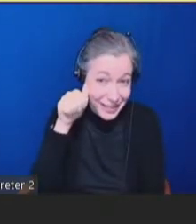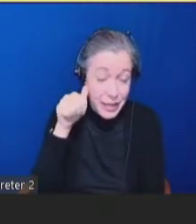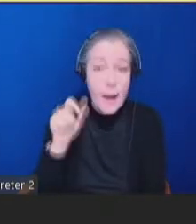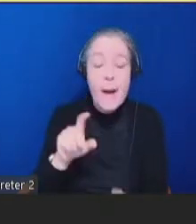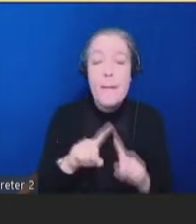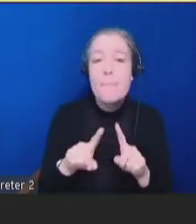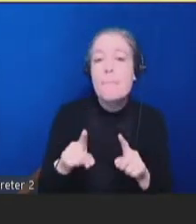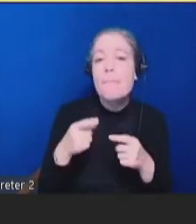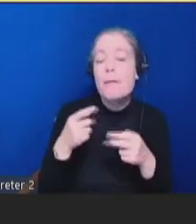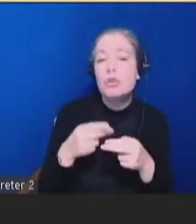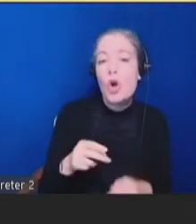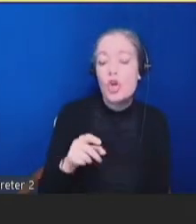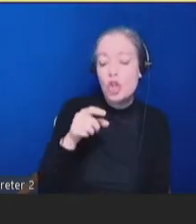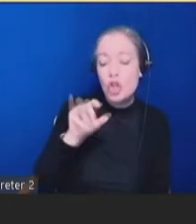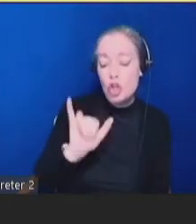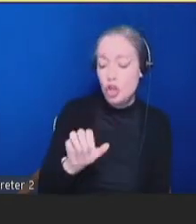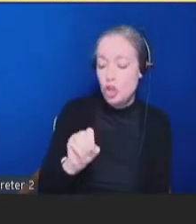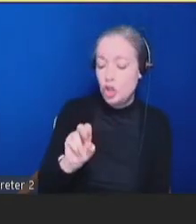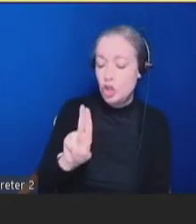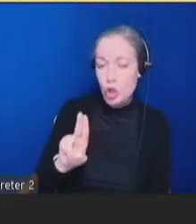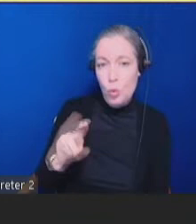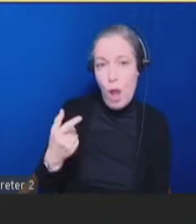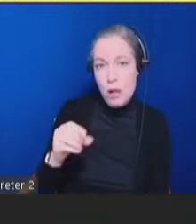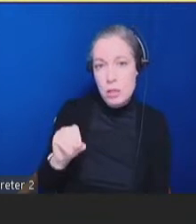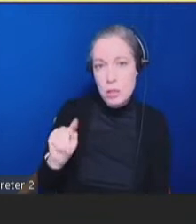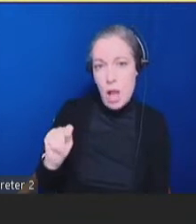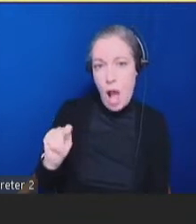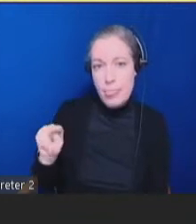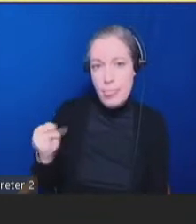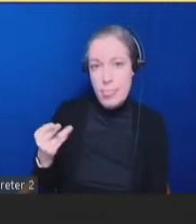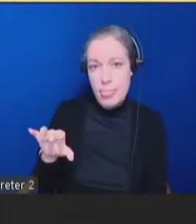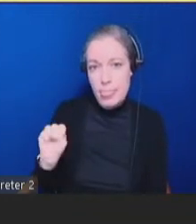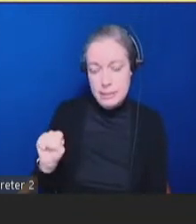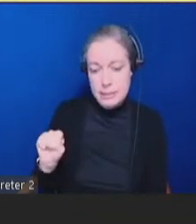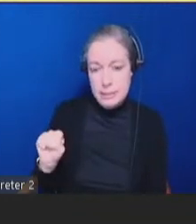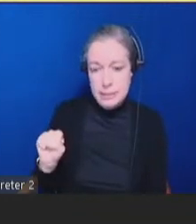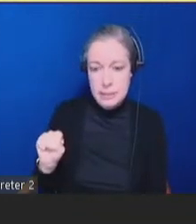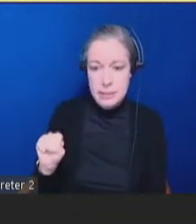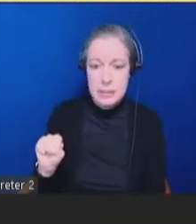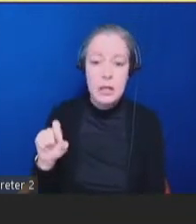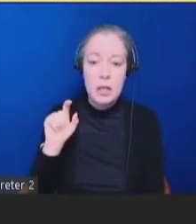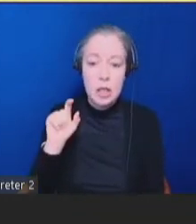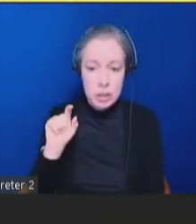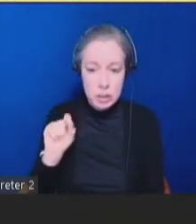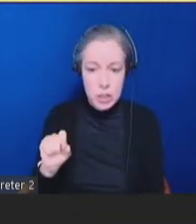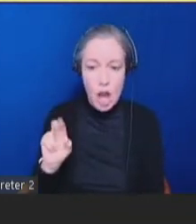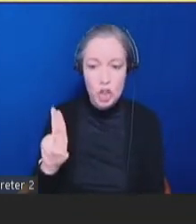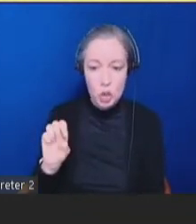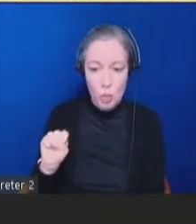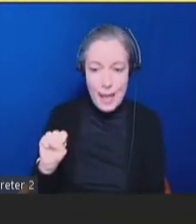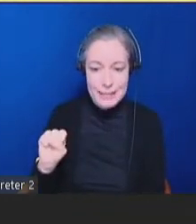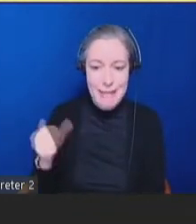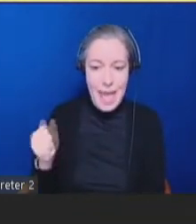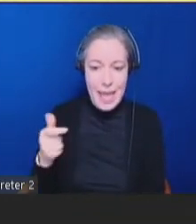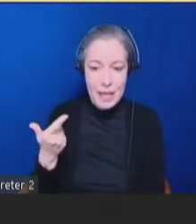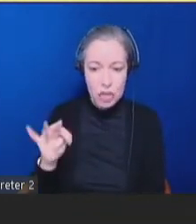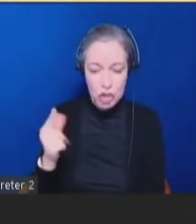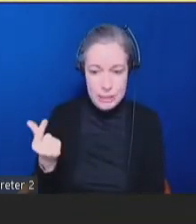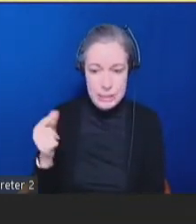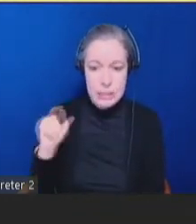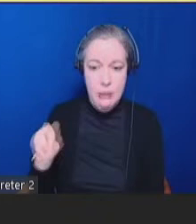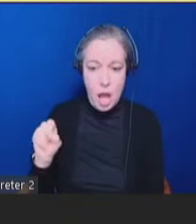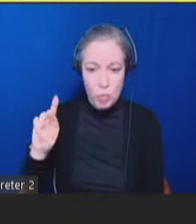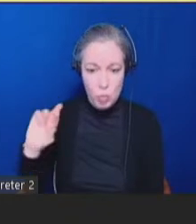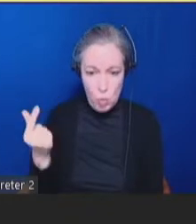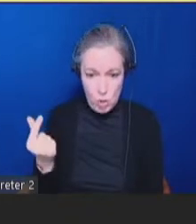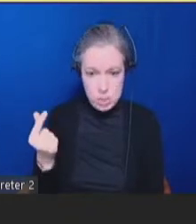.usaging.org to locate your nearest Vaccine Uptake Initiative funded organization. Marketing efforts are currently